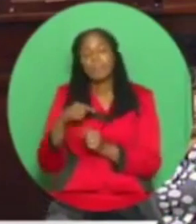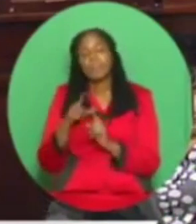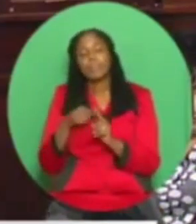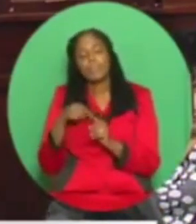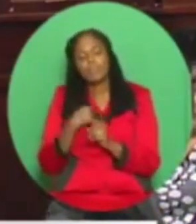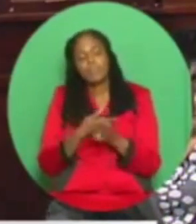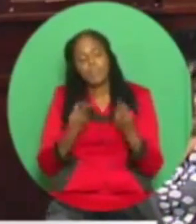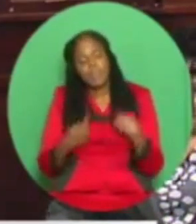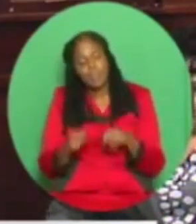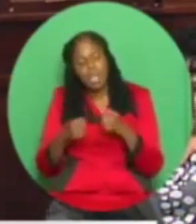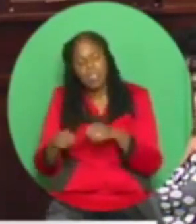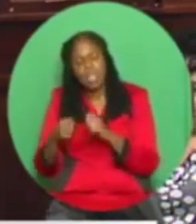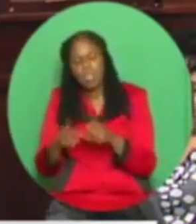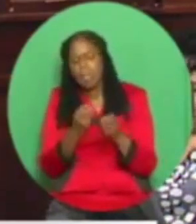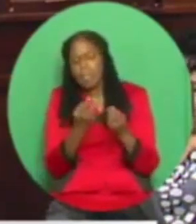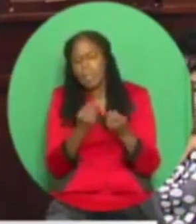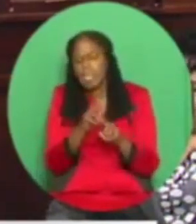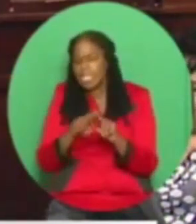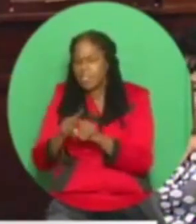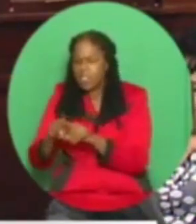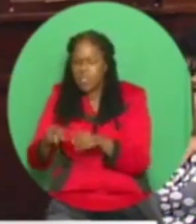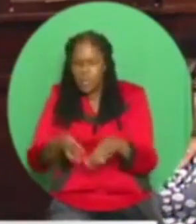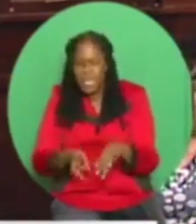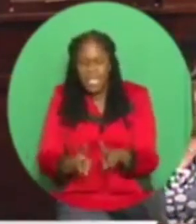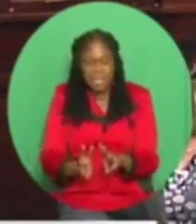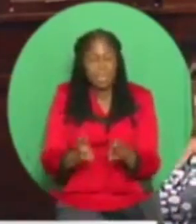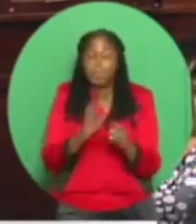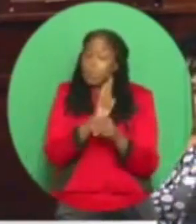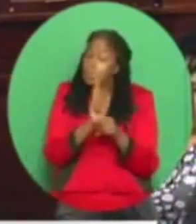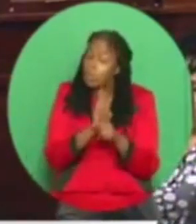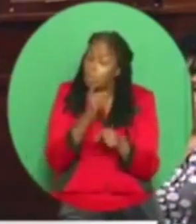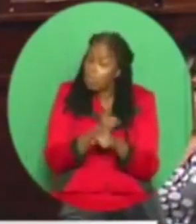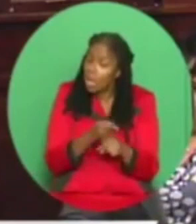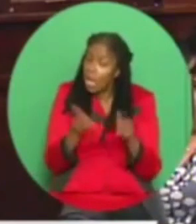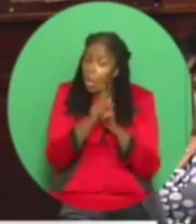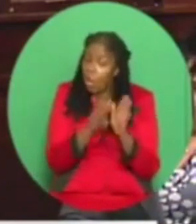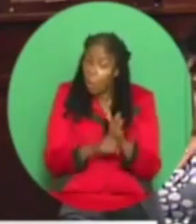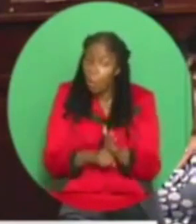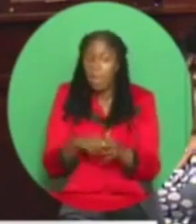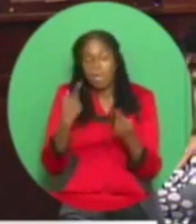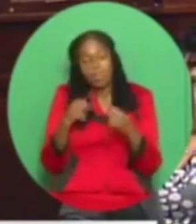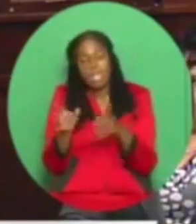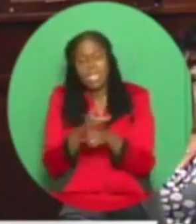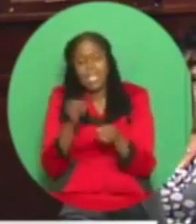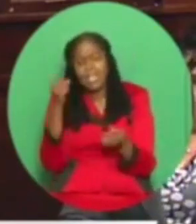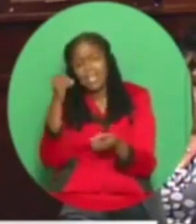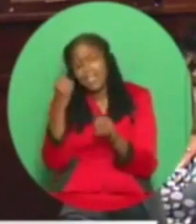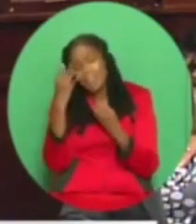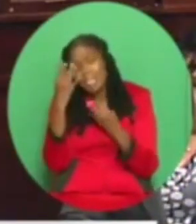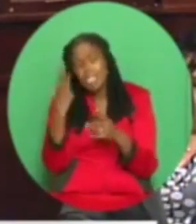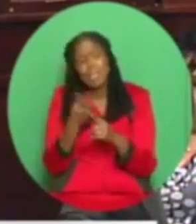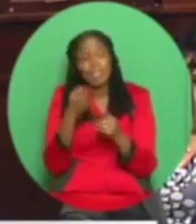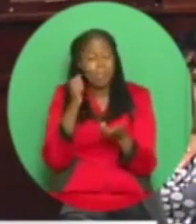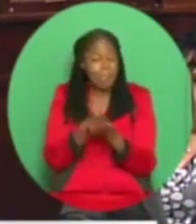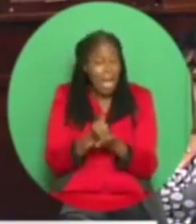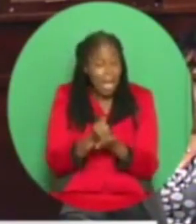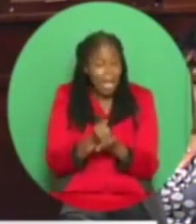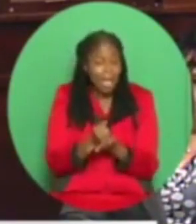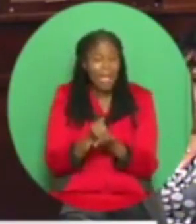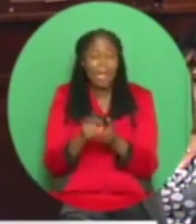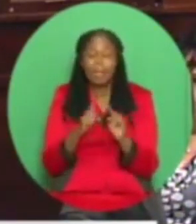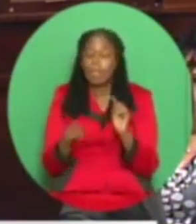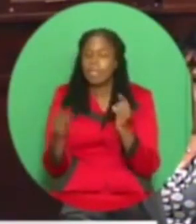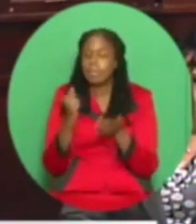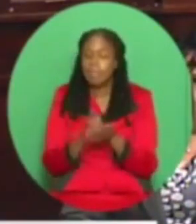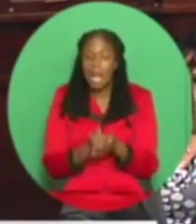are lawful, to begin with, are lawful to get information from the bank, the bank's position when contacted, the